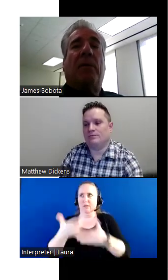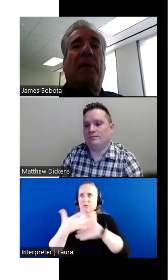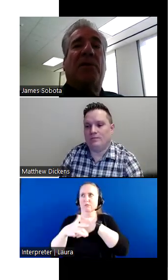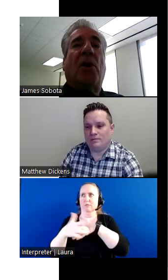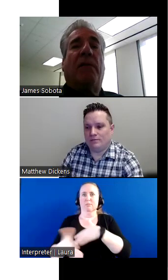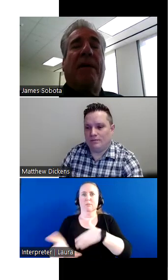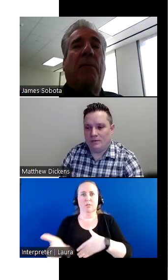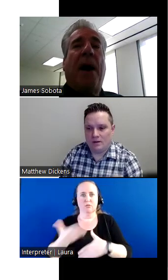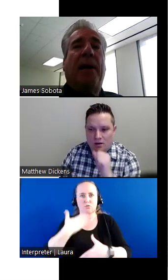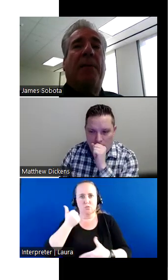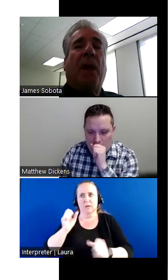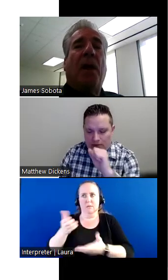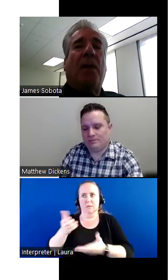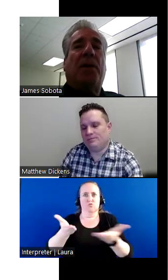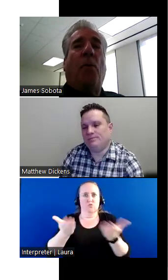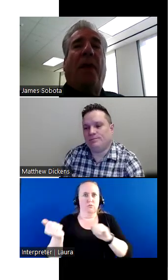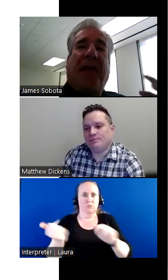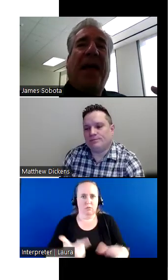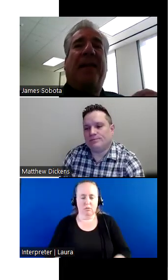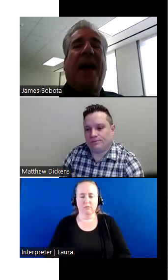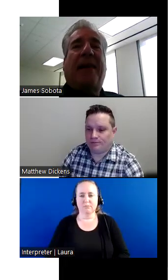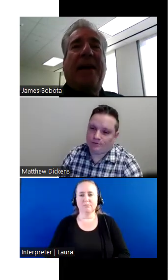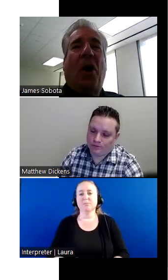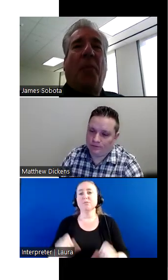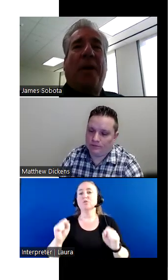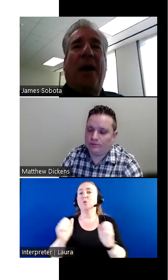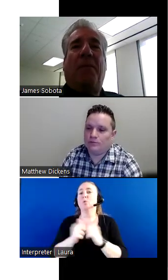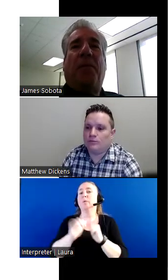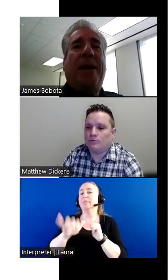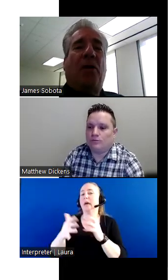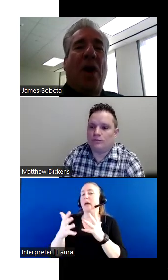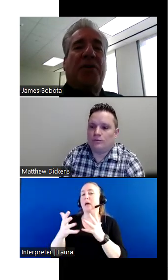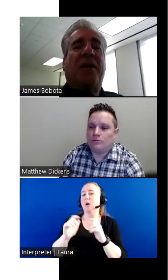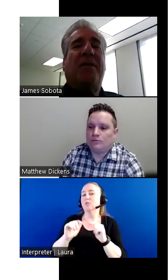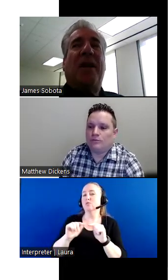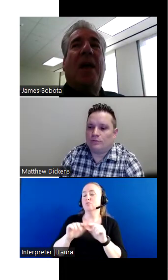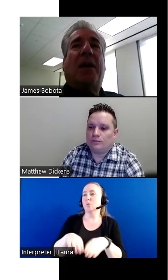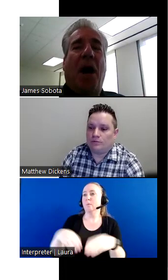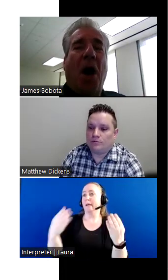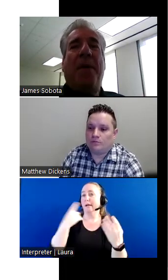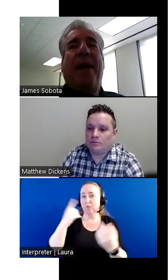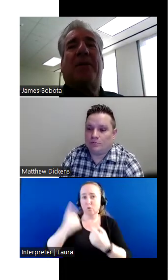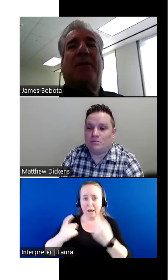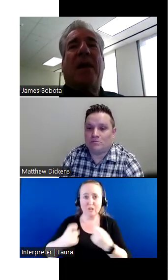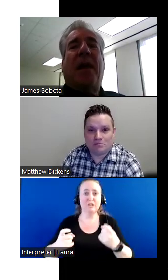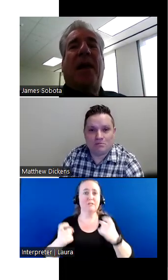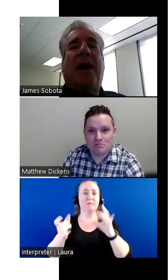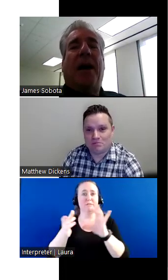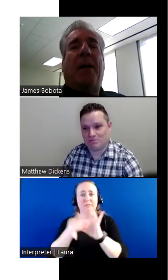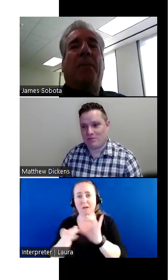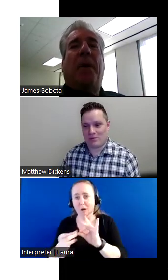better serve everybody. So with that, I'd like to open up for any questions, comments,